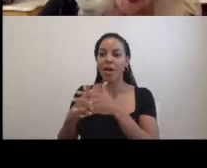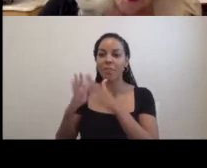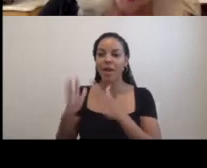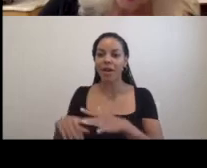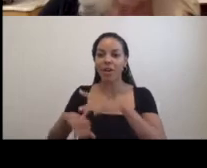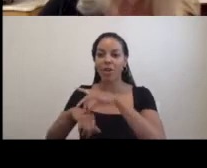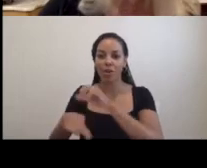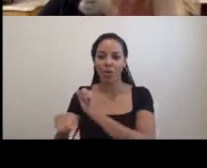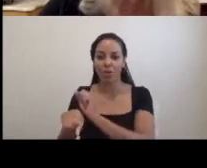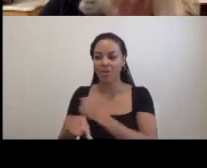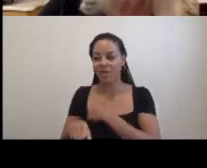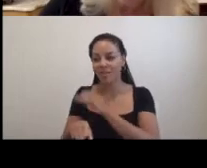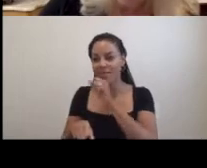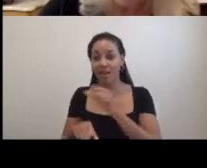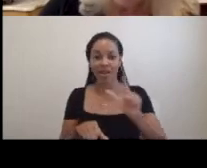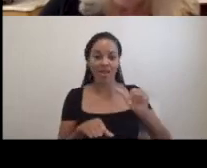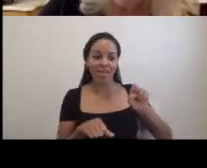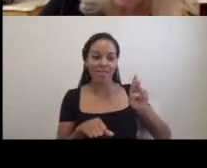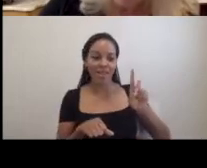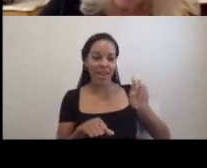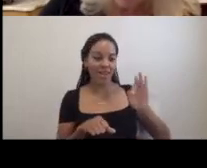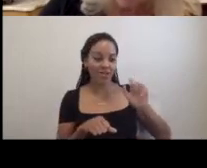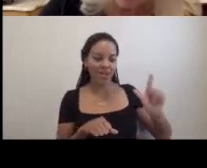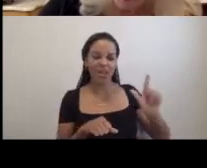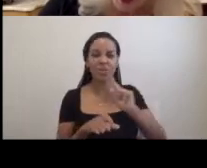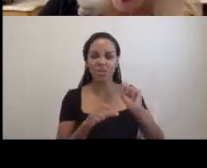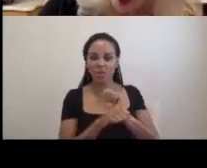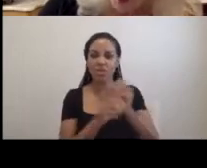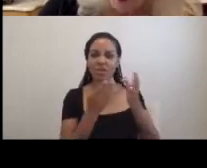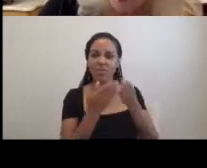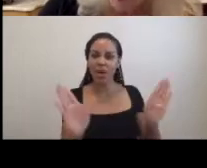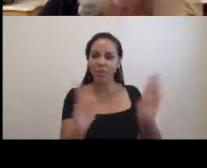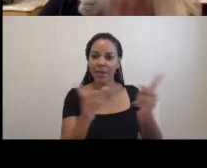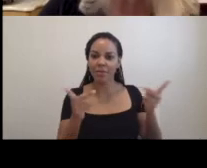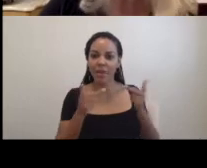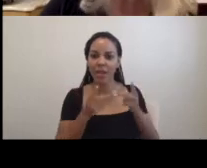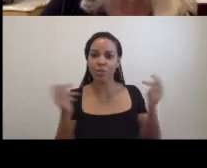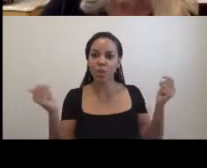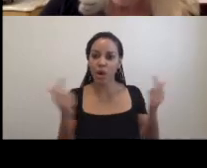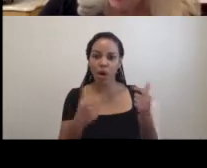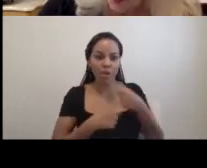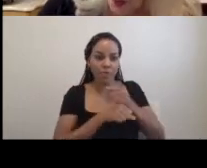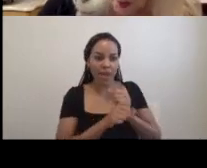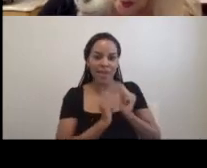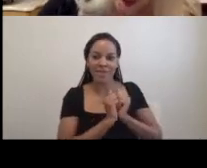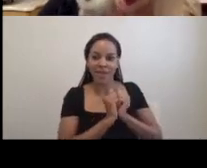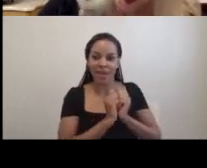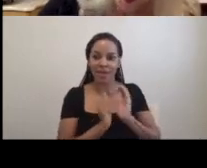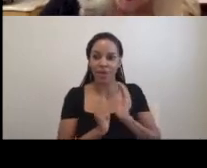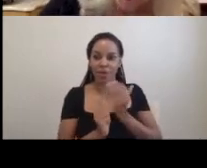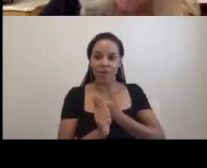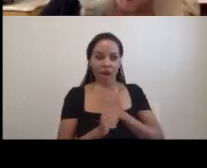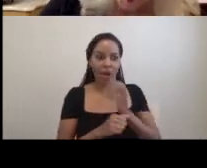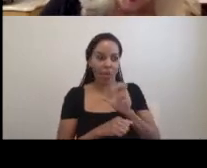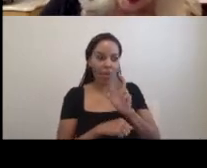Landfills were truly public places that we have all made together with our own waste.